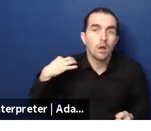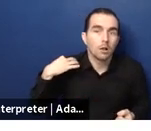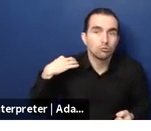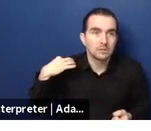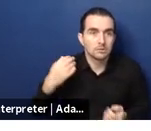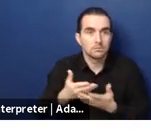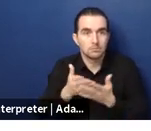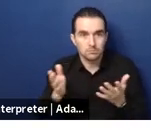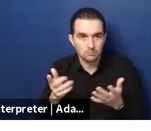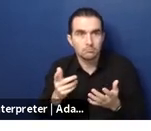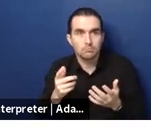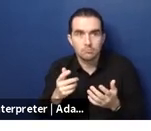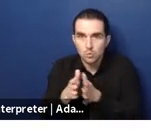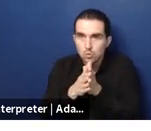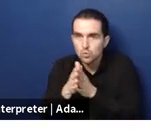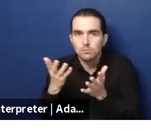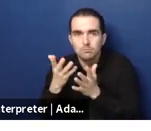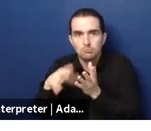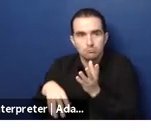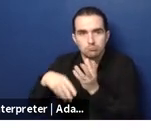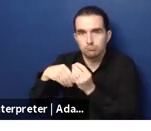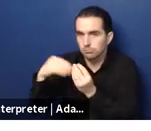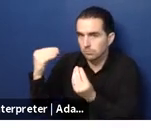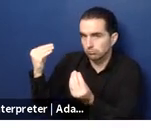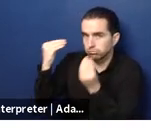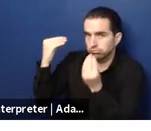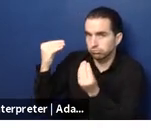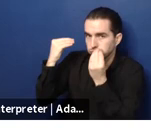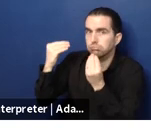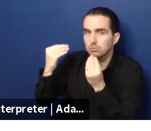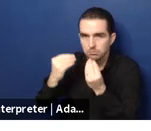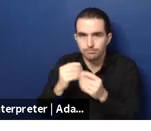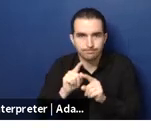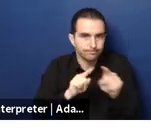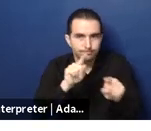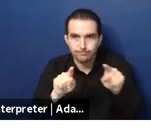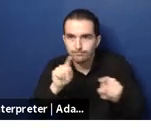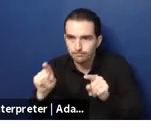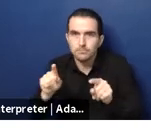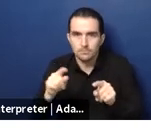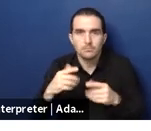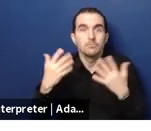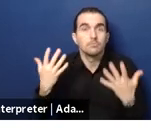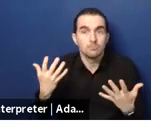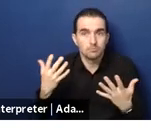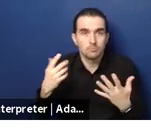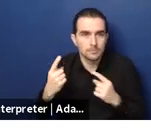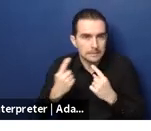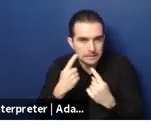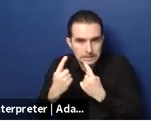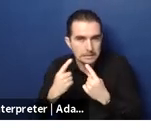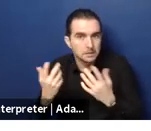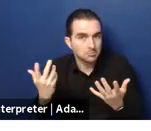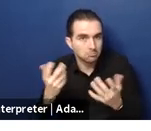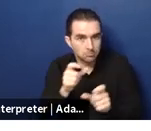of a mix at the moment but the sort of aspiration is to start formalizing that payment to them